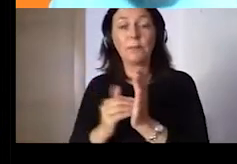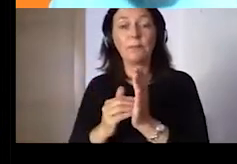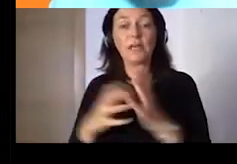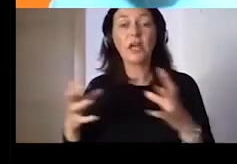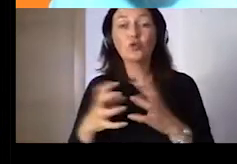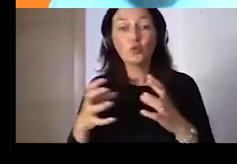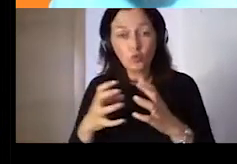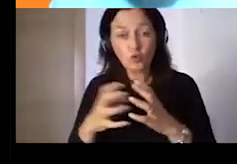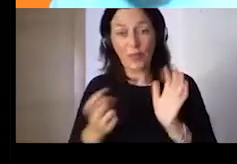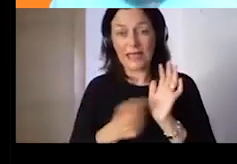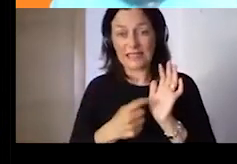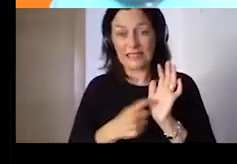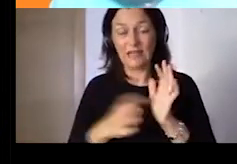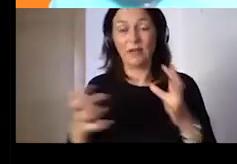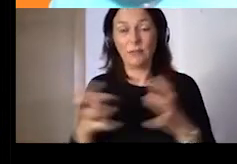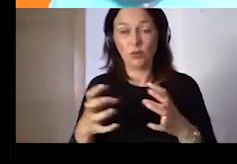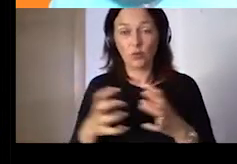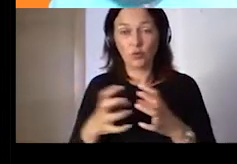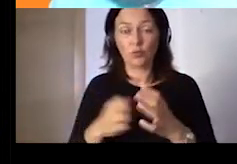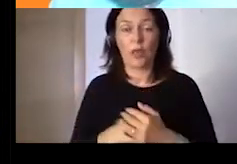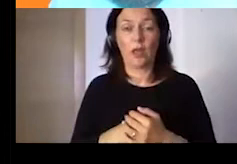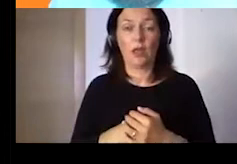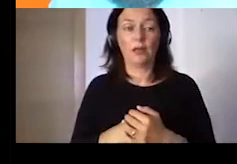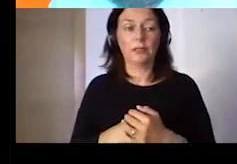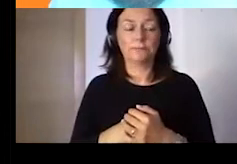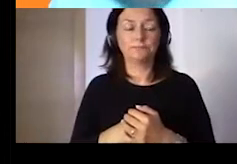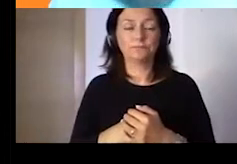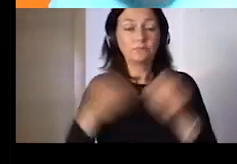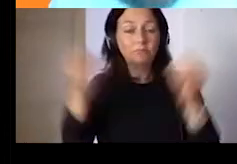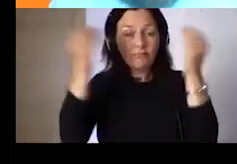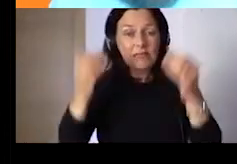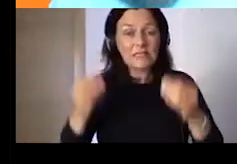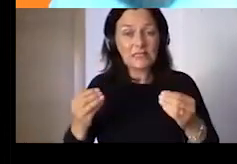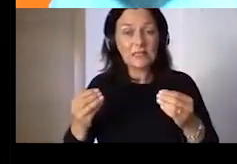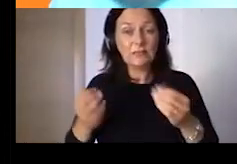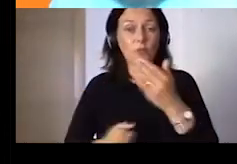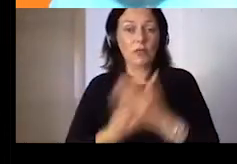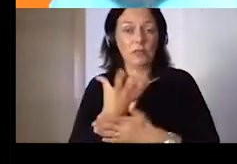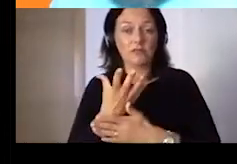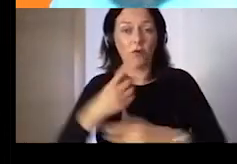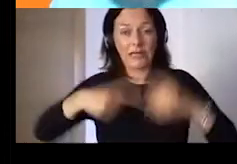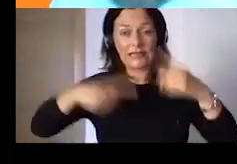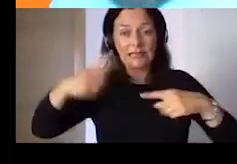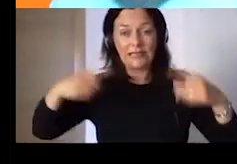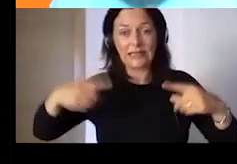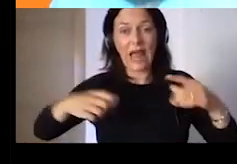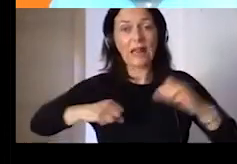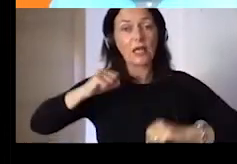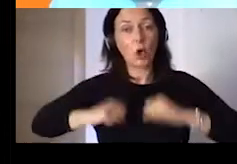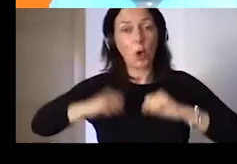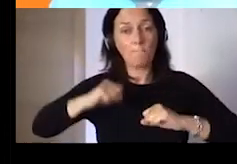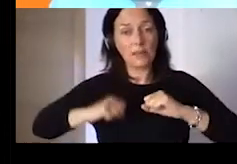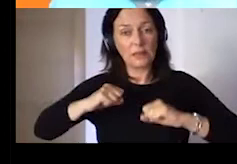competencies development system, we have actually made a first step in